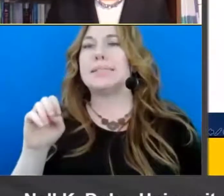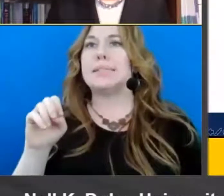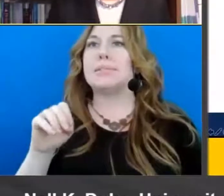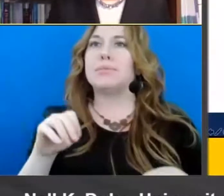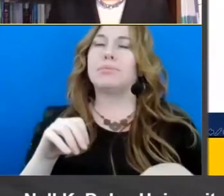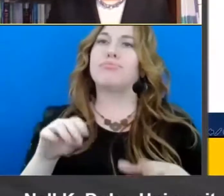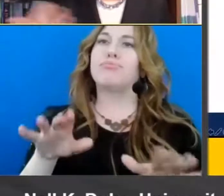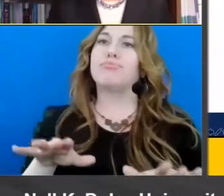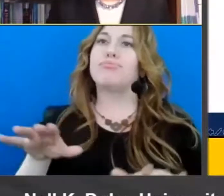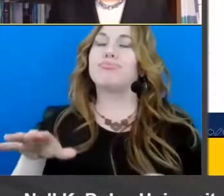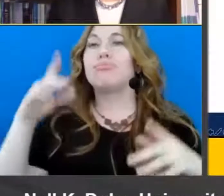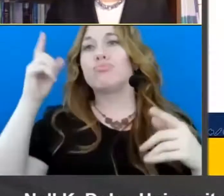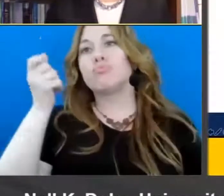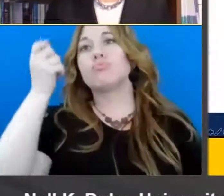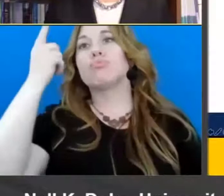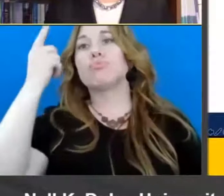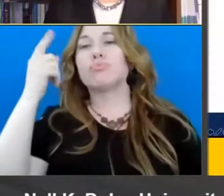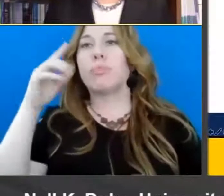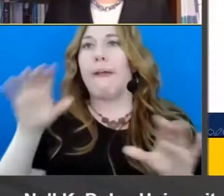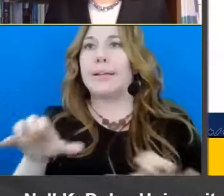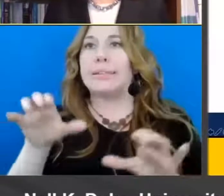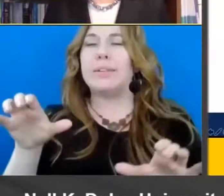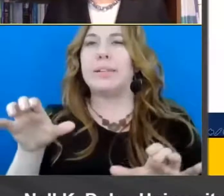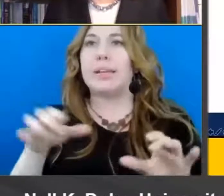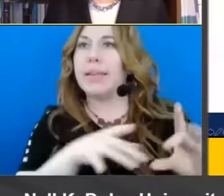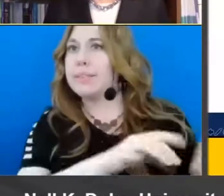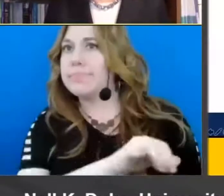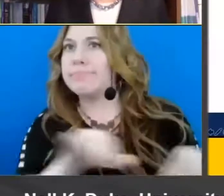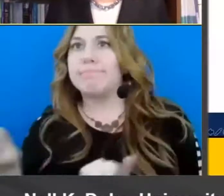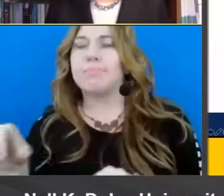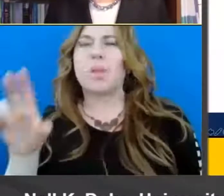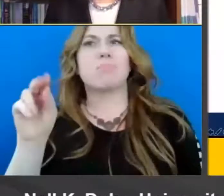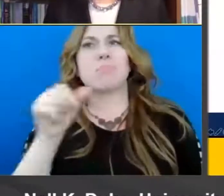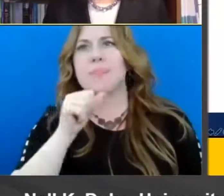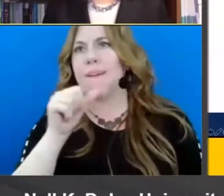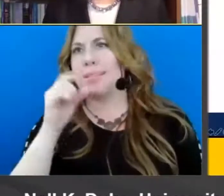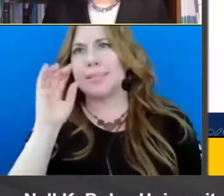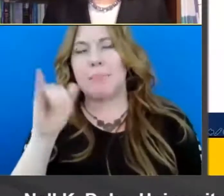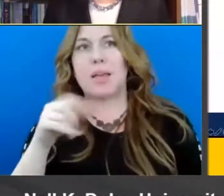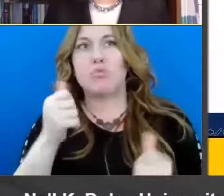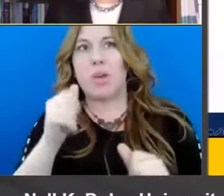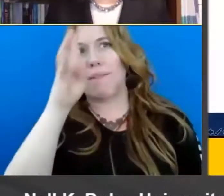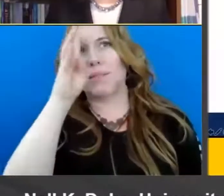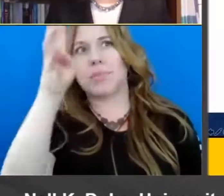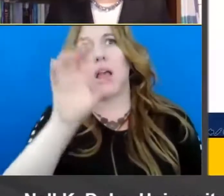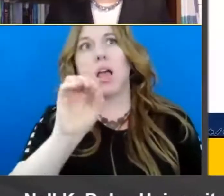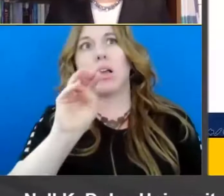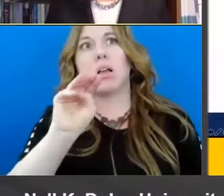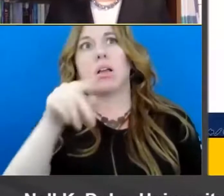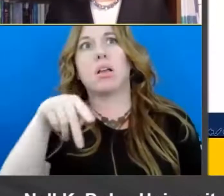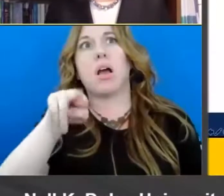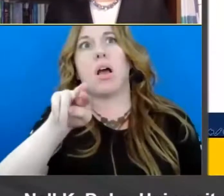and as i've already said that that really doesn't appear to be the case so i'm trying to coin this term compreaction um